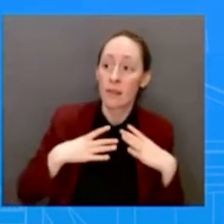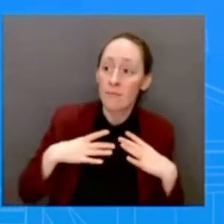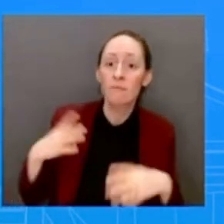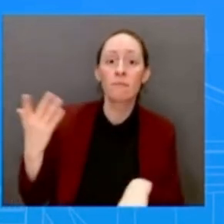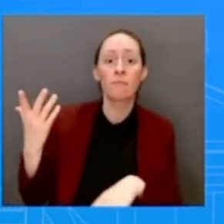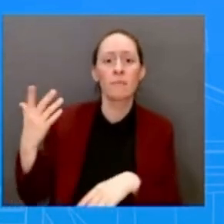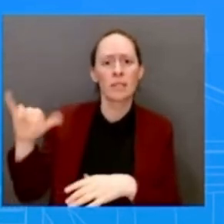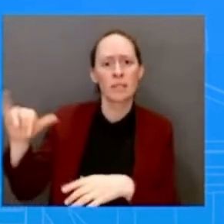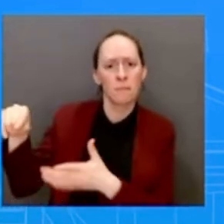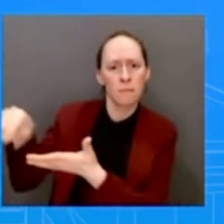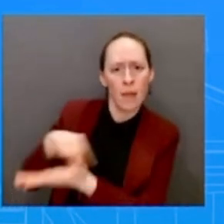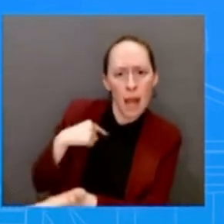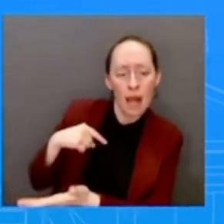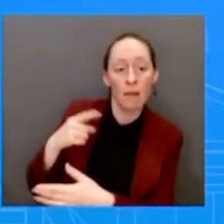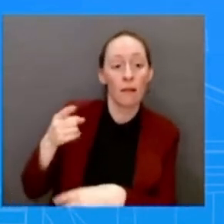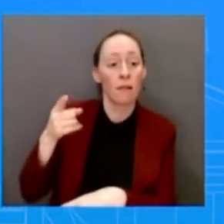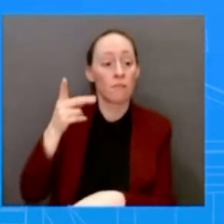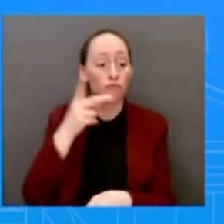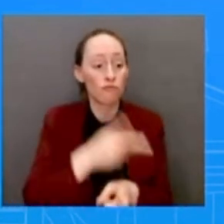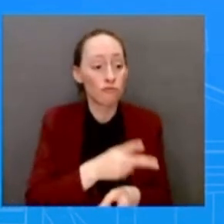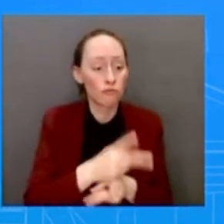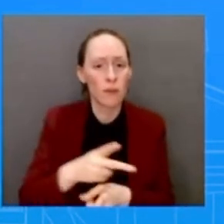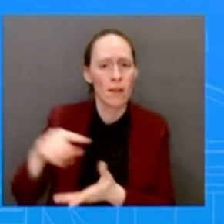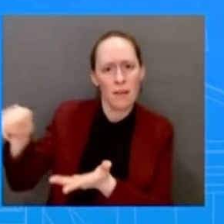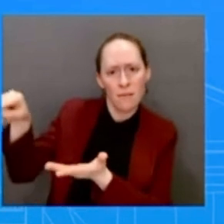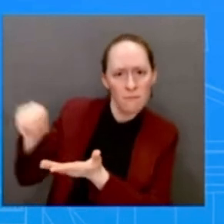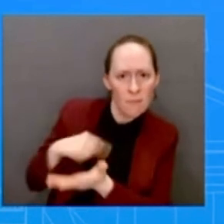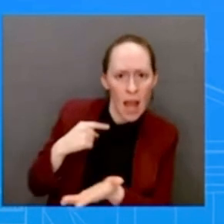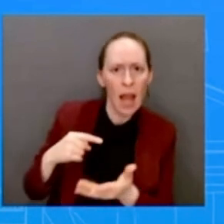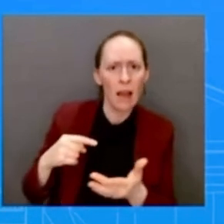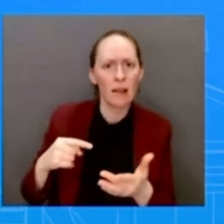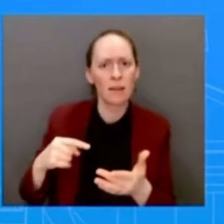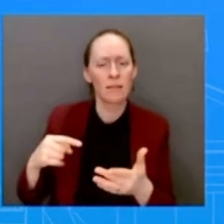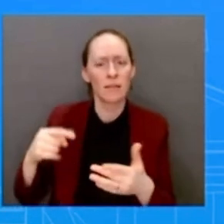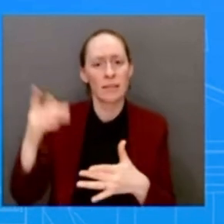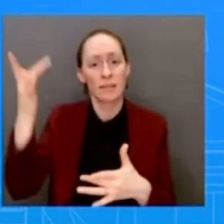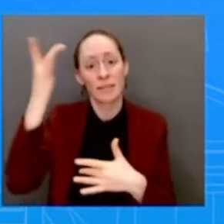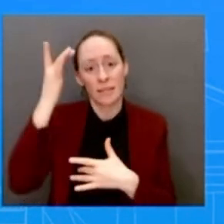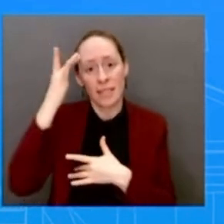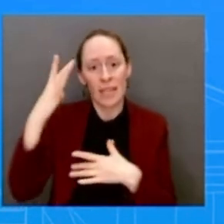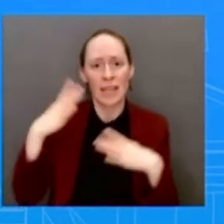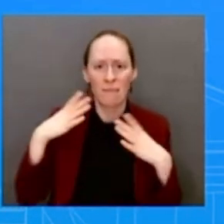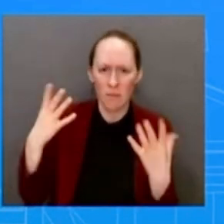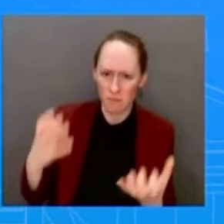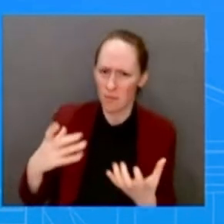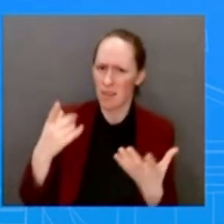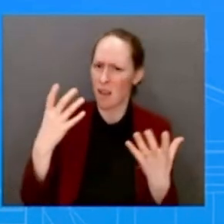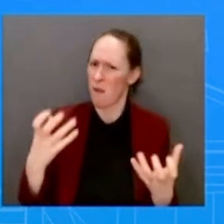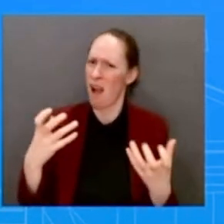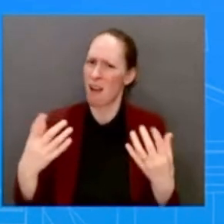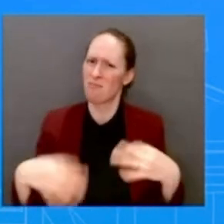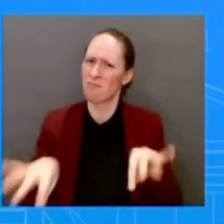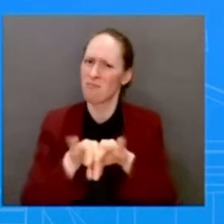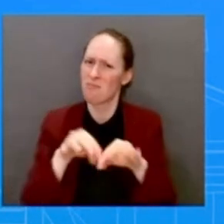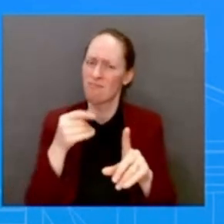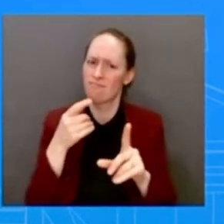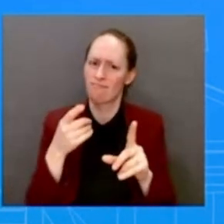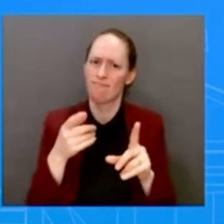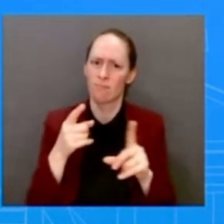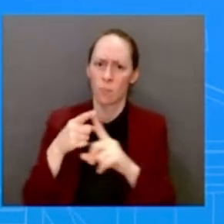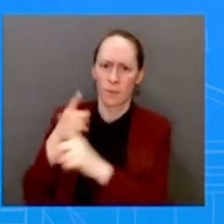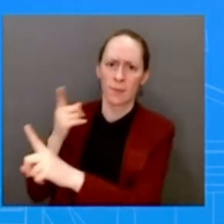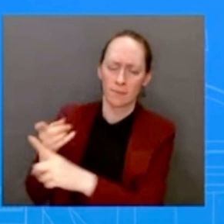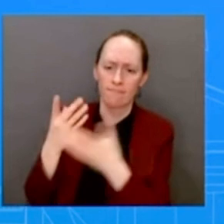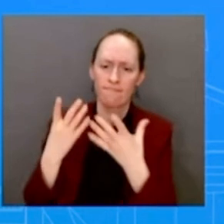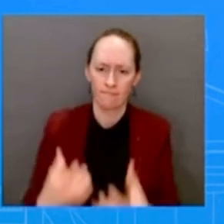fighting for what I just mentioned, paid leave and child care, is going to help grow the economy. It's going to help give American